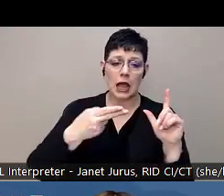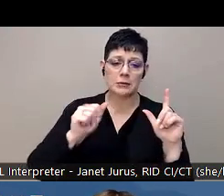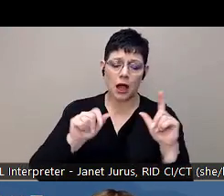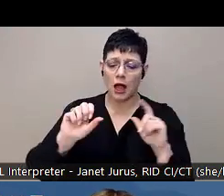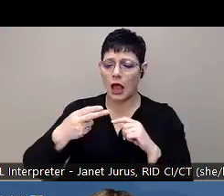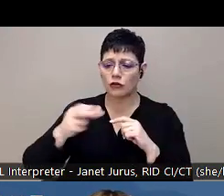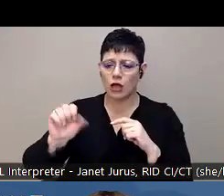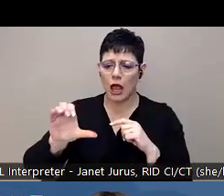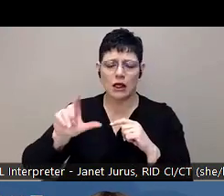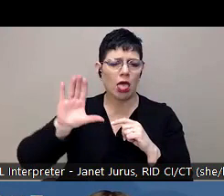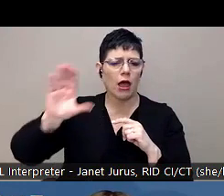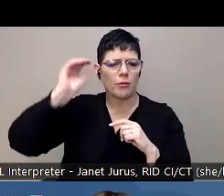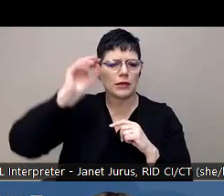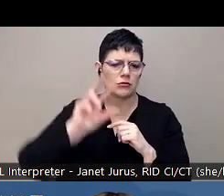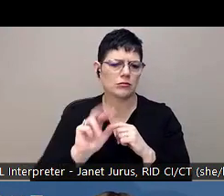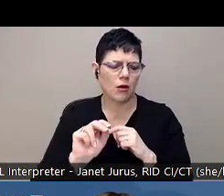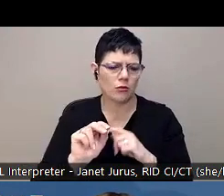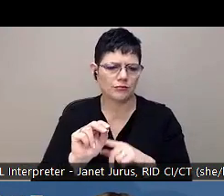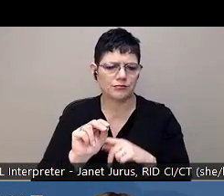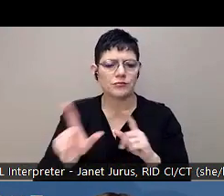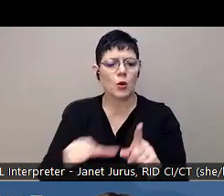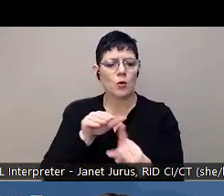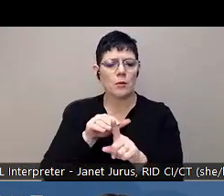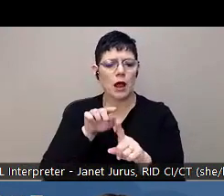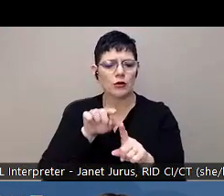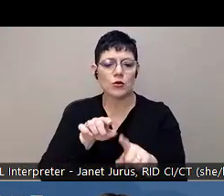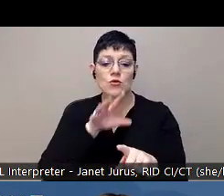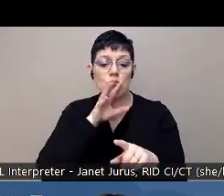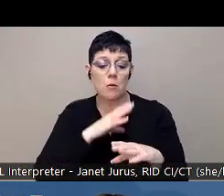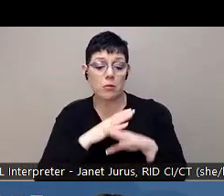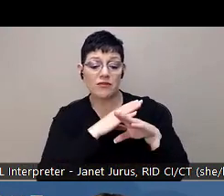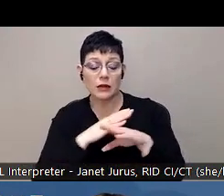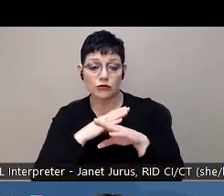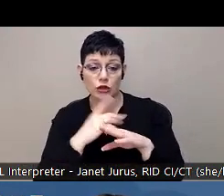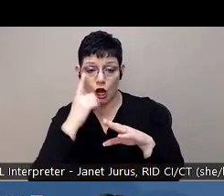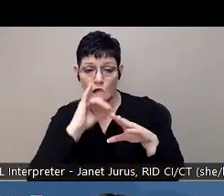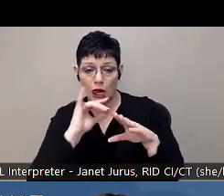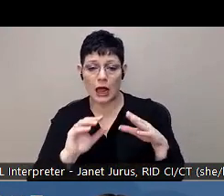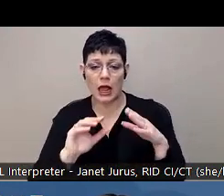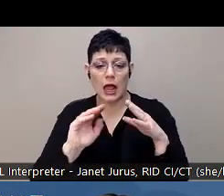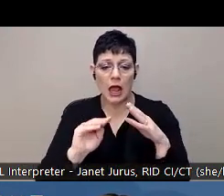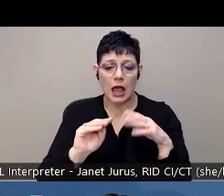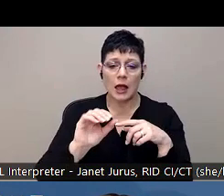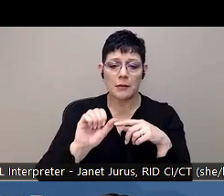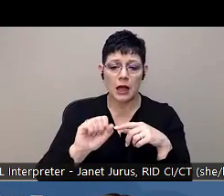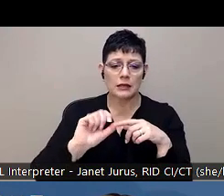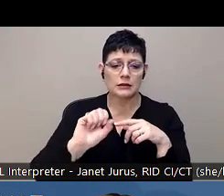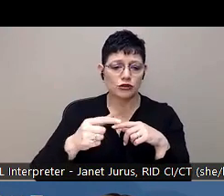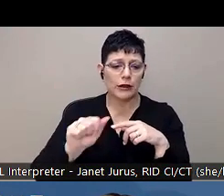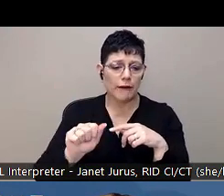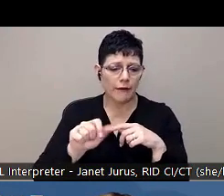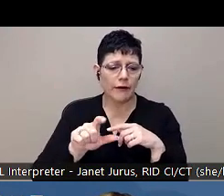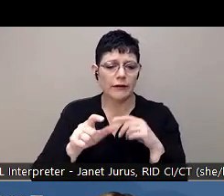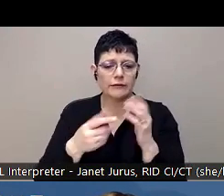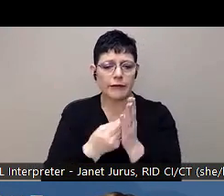We also want to remind folks talking prevention today that MHPG funds cannot be used for prevention services,